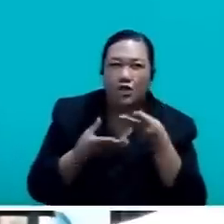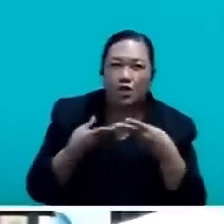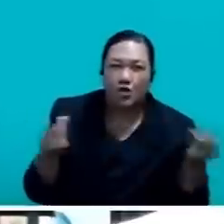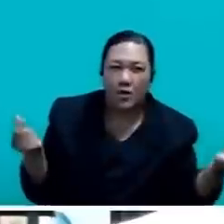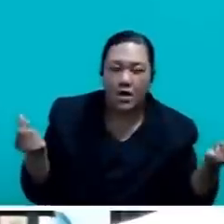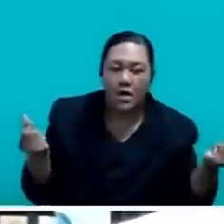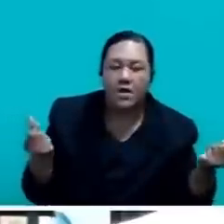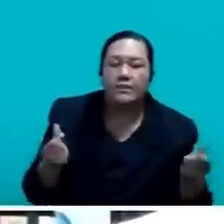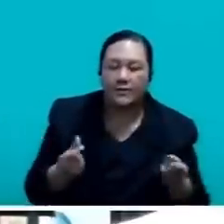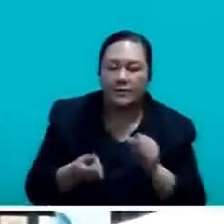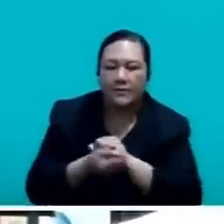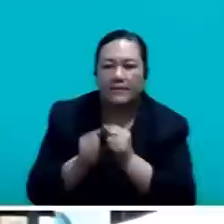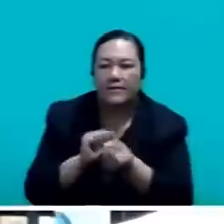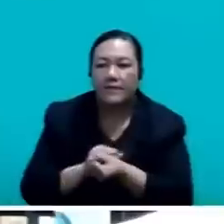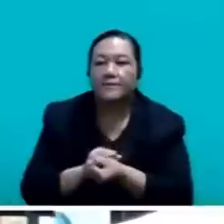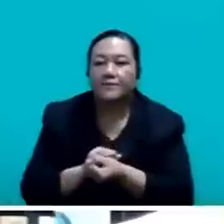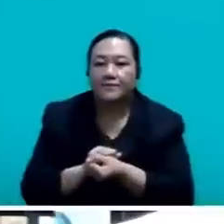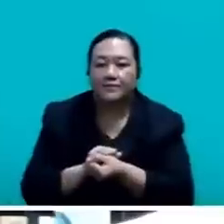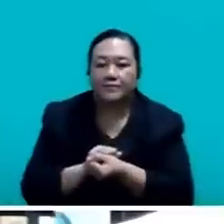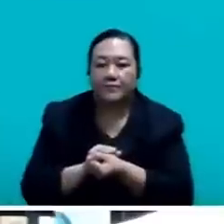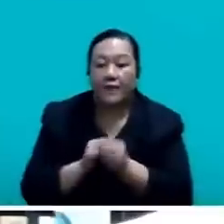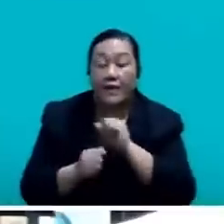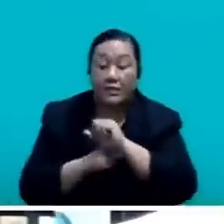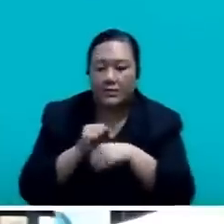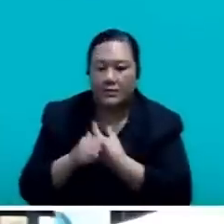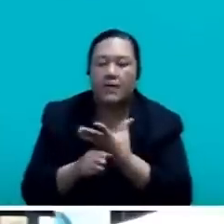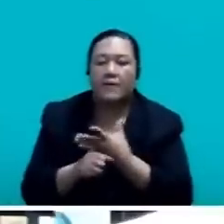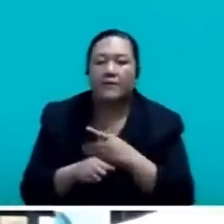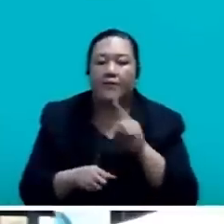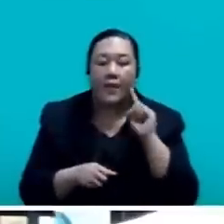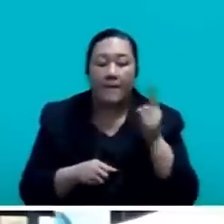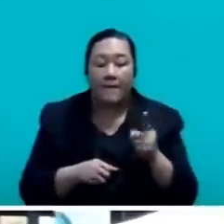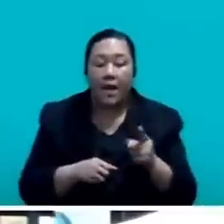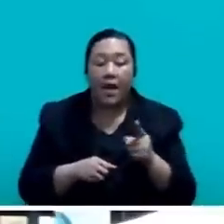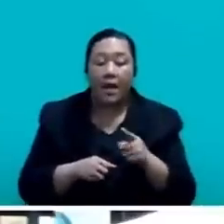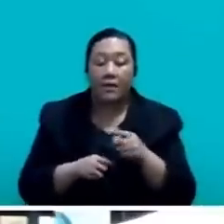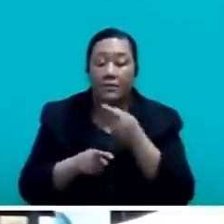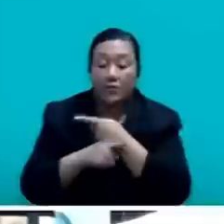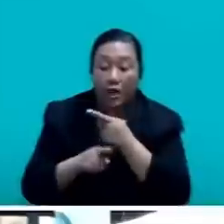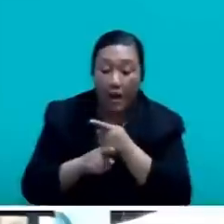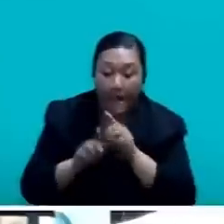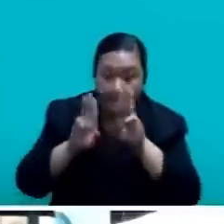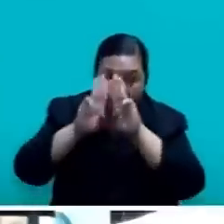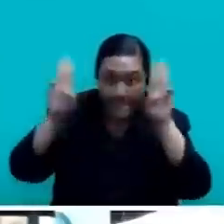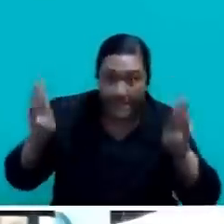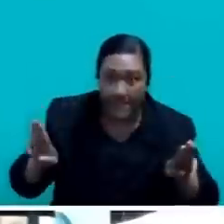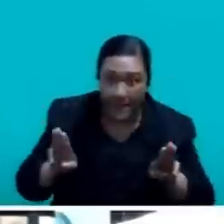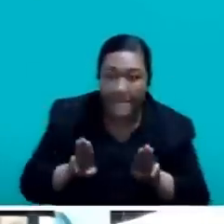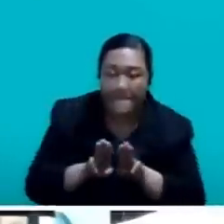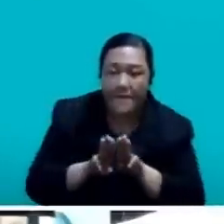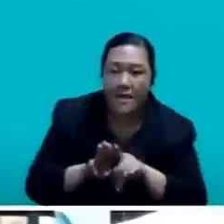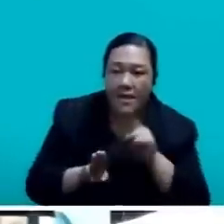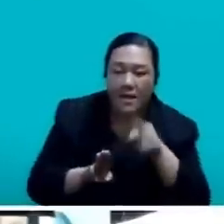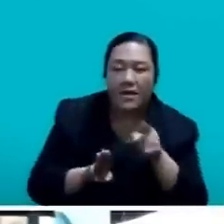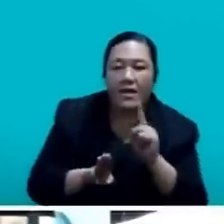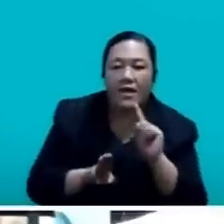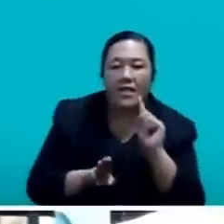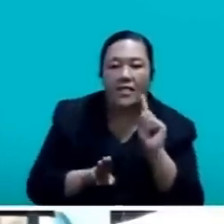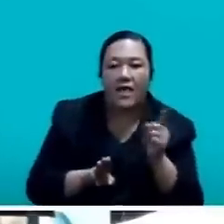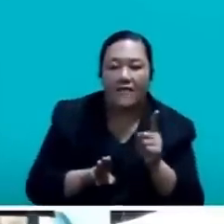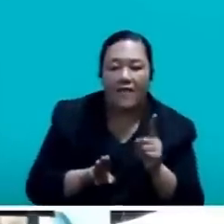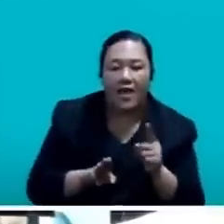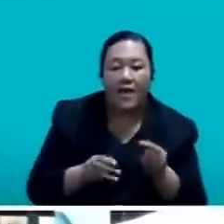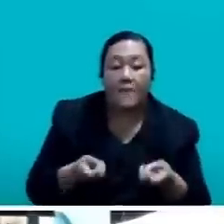With the mineral exploration geological mapping, Mr. Speaker, in this year's budget there is provision for the purchase